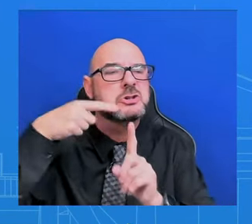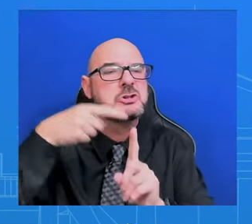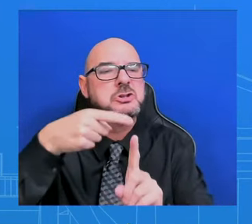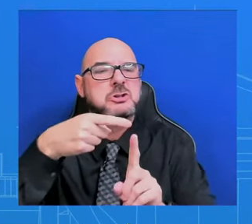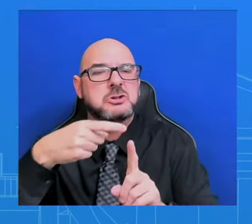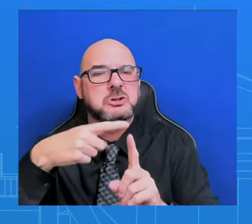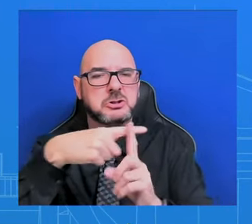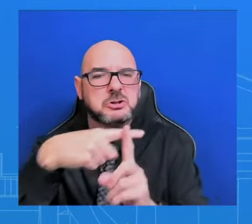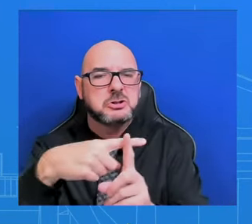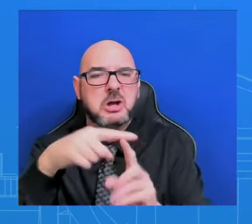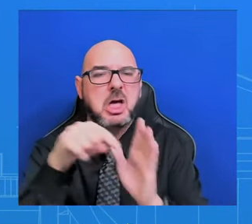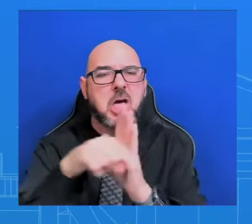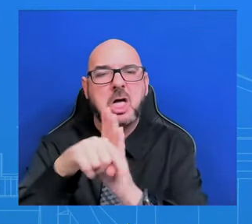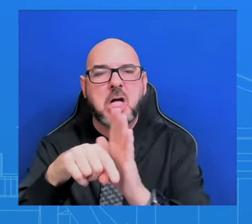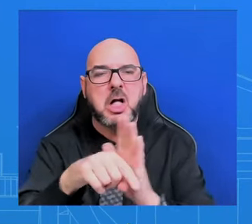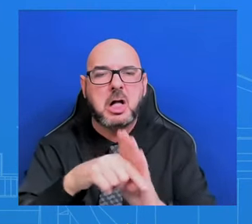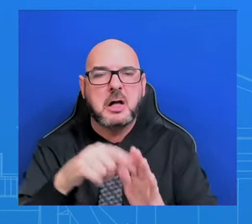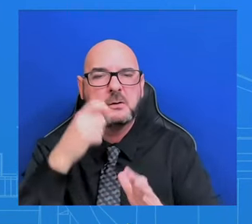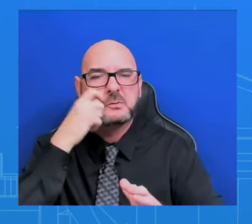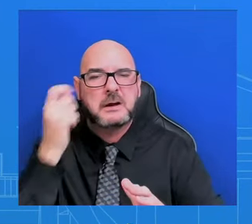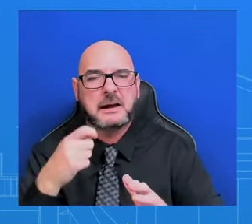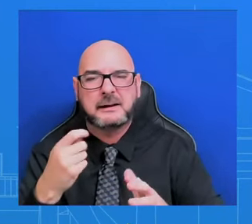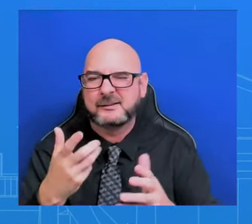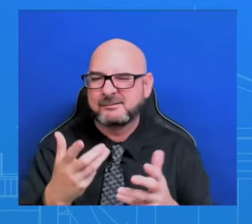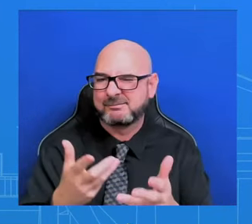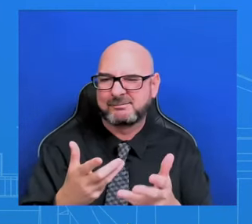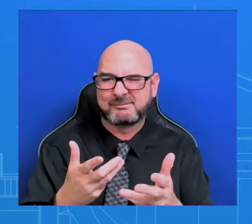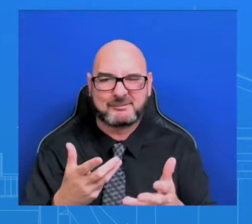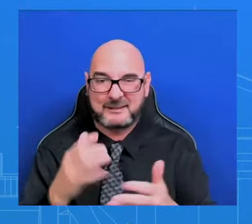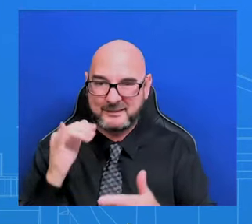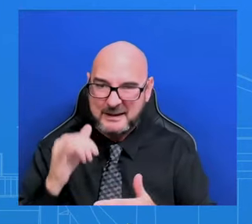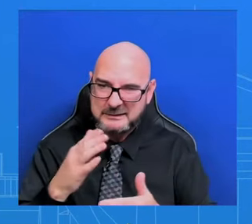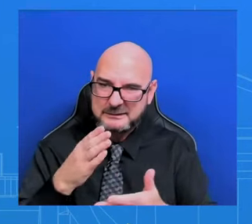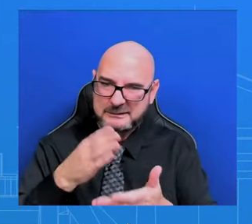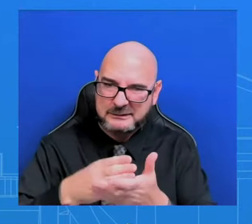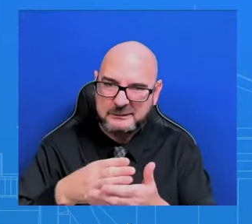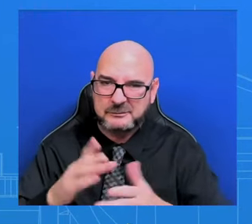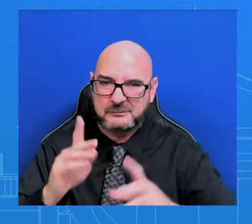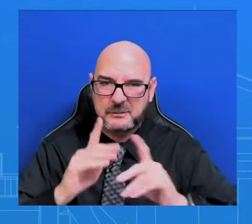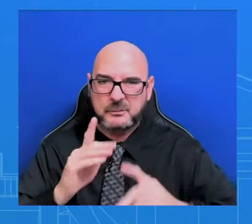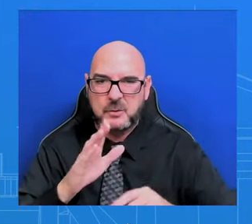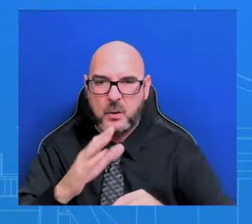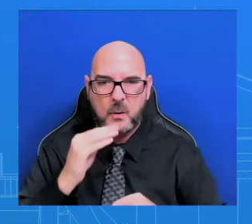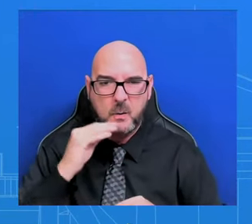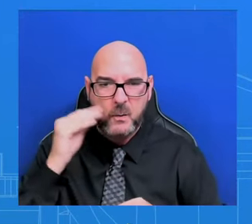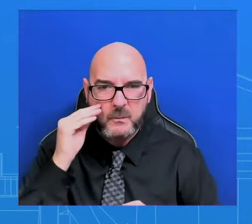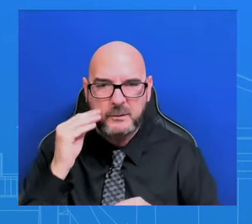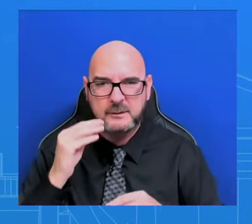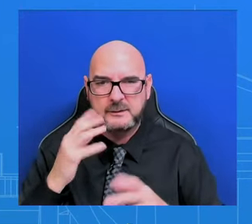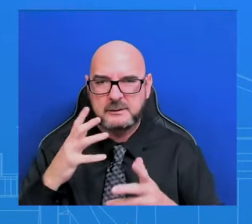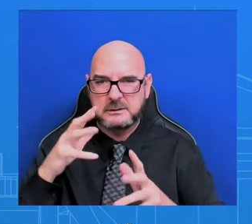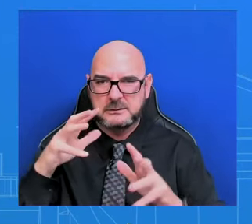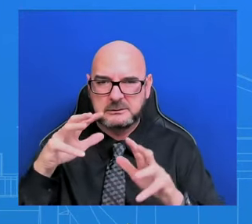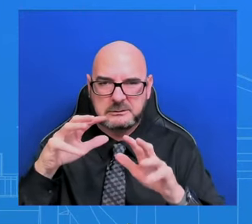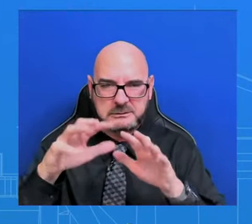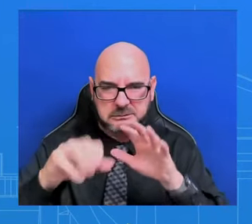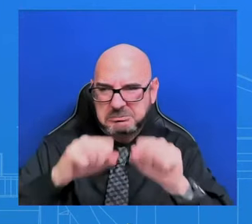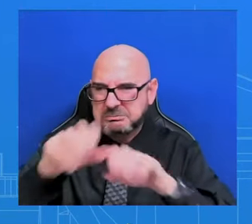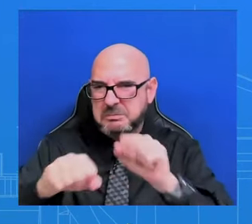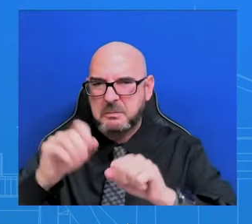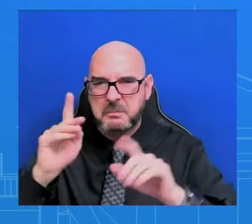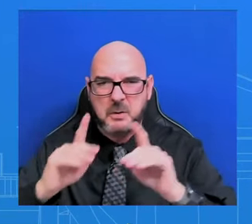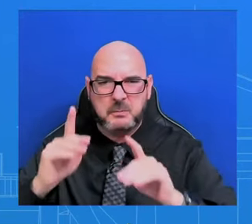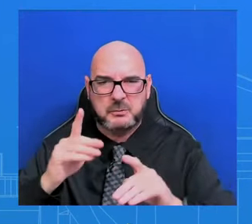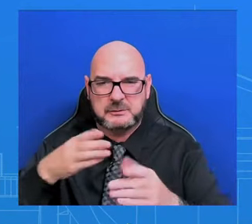attacks on civilian infrastructure, residential homes, and areas is, again, not